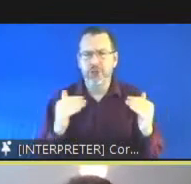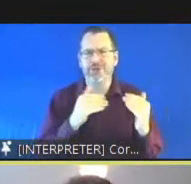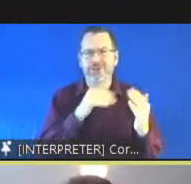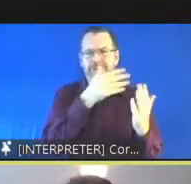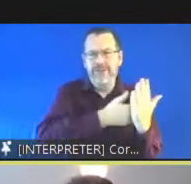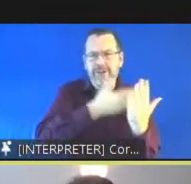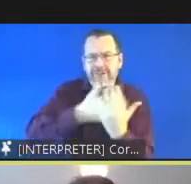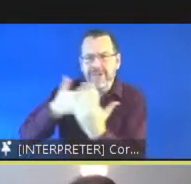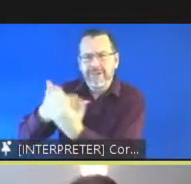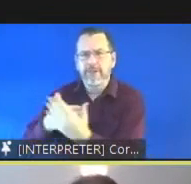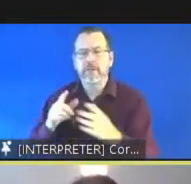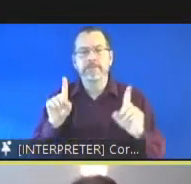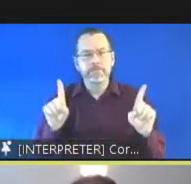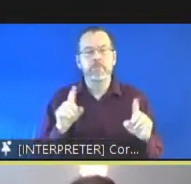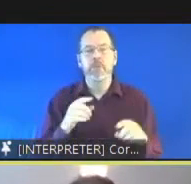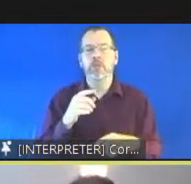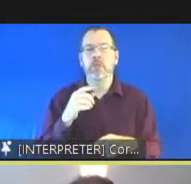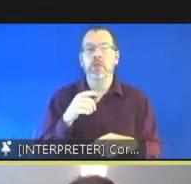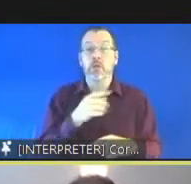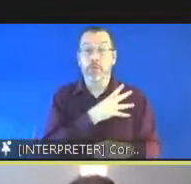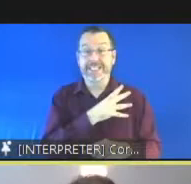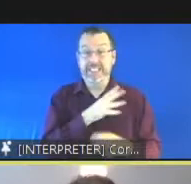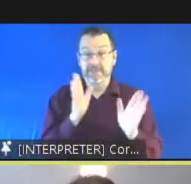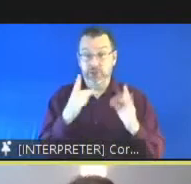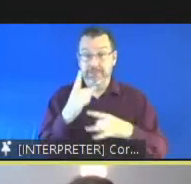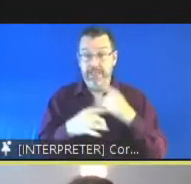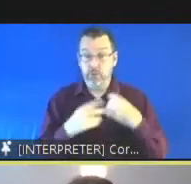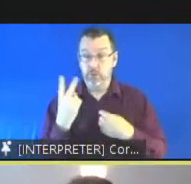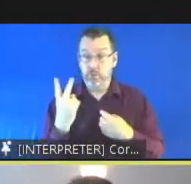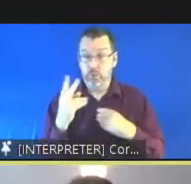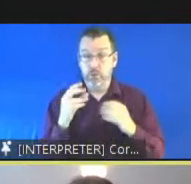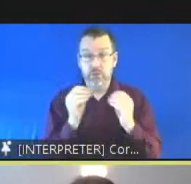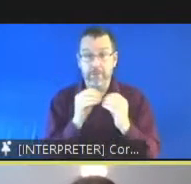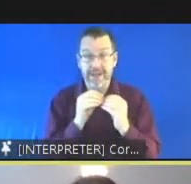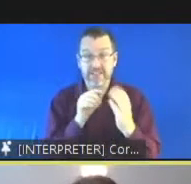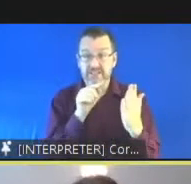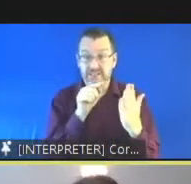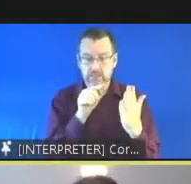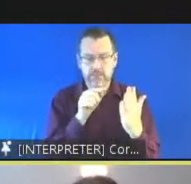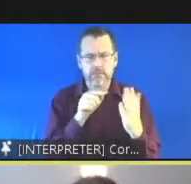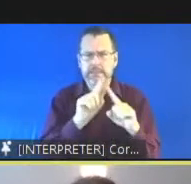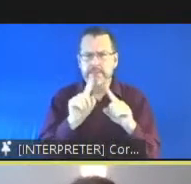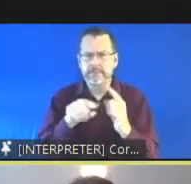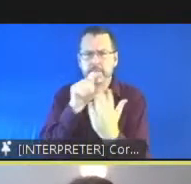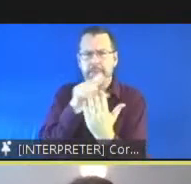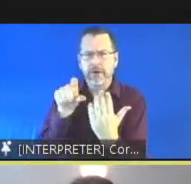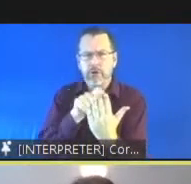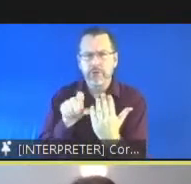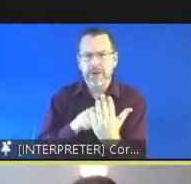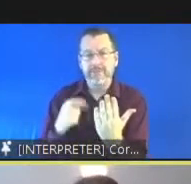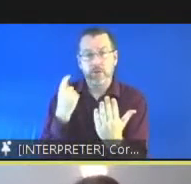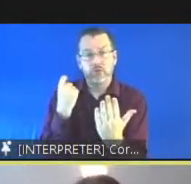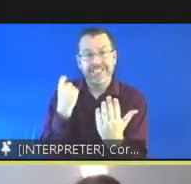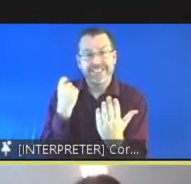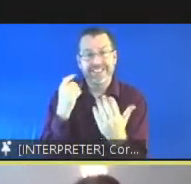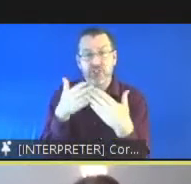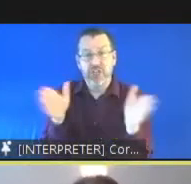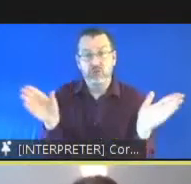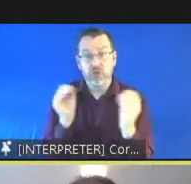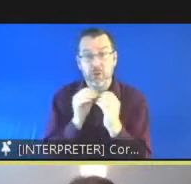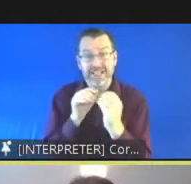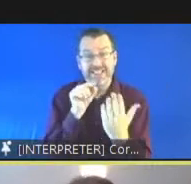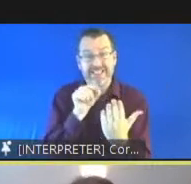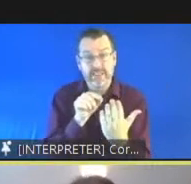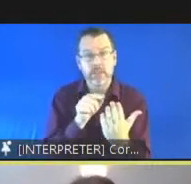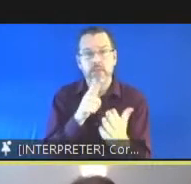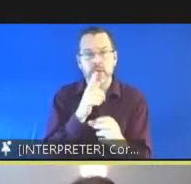comments of the the committee which in particular in a number of paragraphs of the most recent general comment here talks about